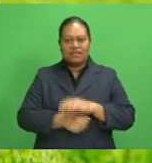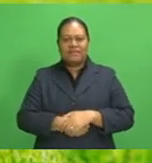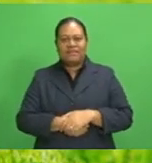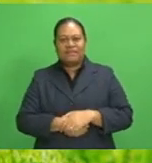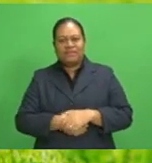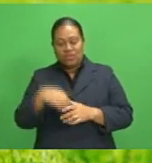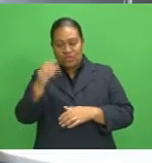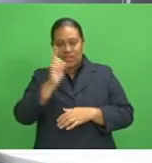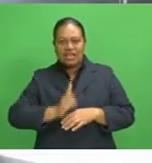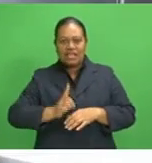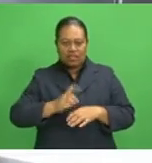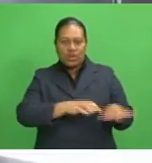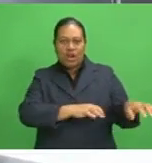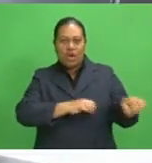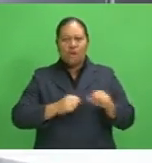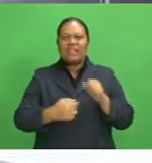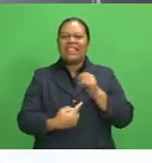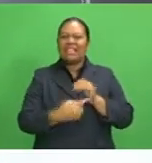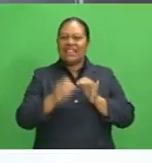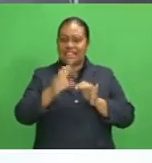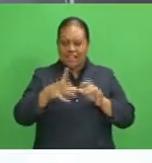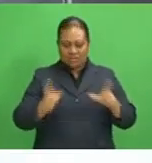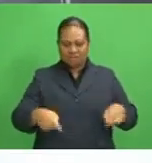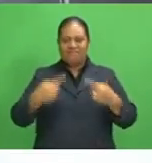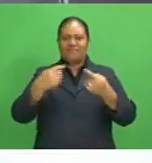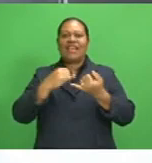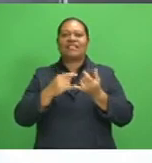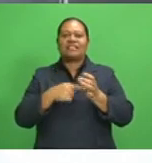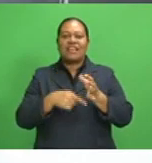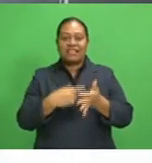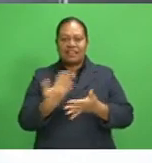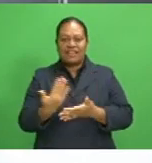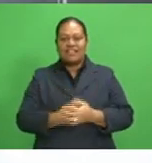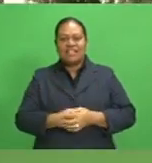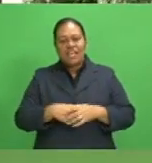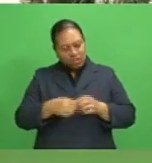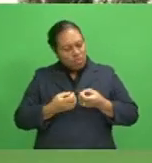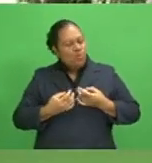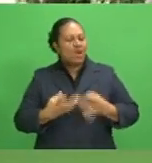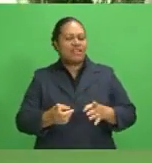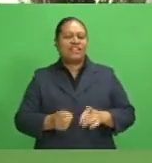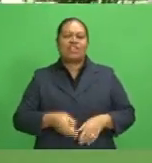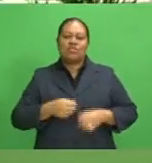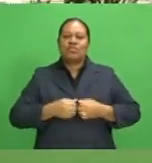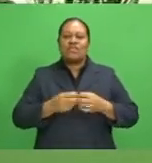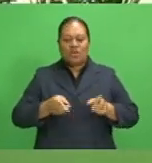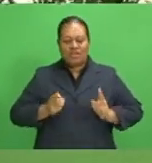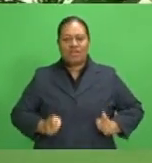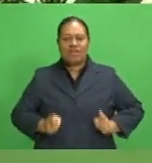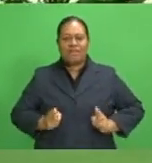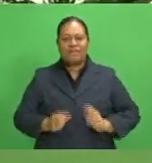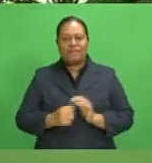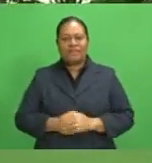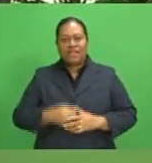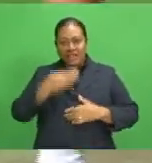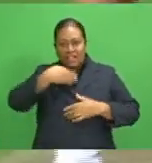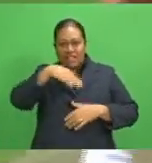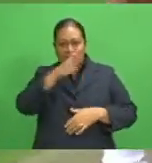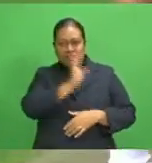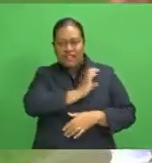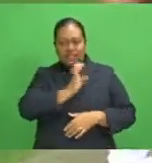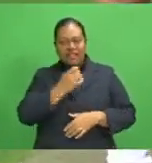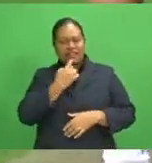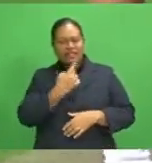Cricket Fiji will host their T10 competition on Saturday and are ready to resume under the new normal. Chief Executive Alex Konrote